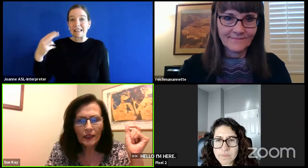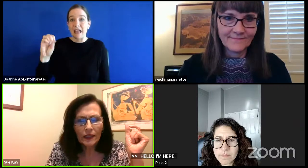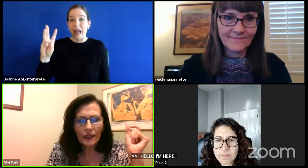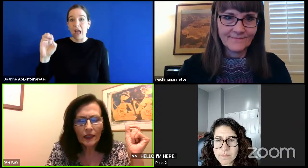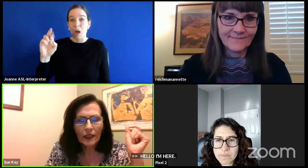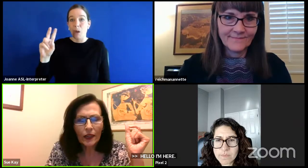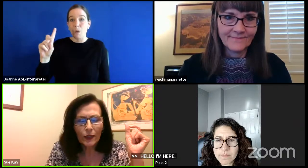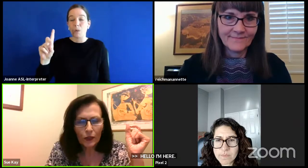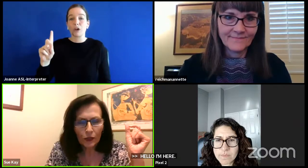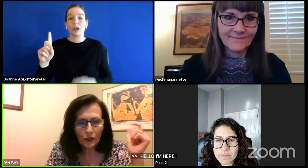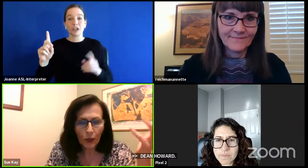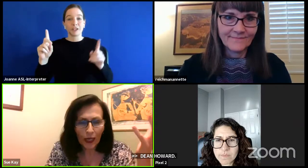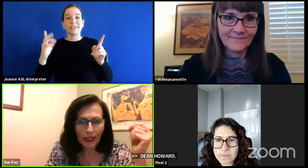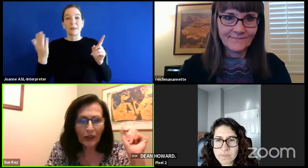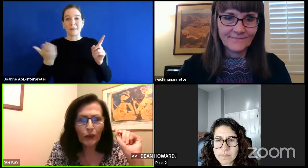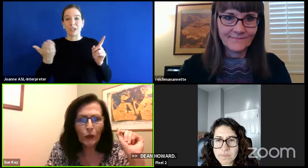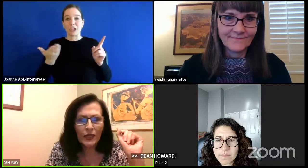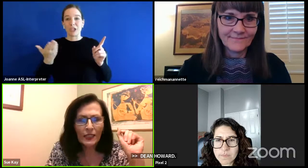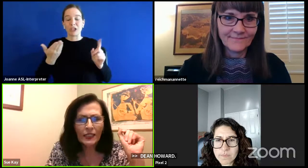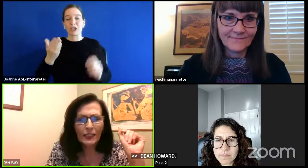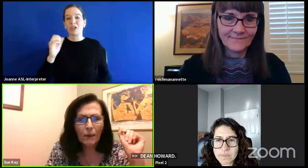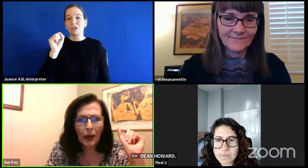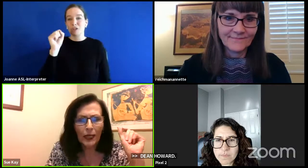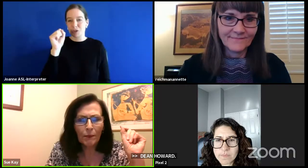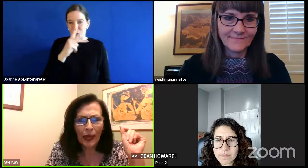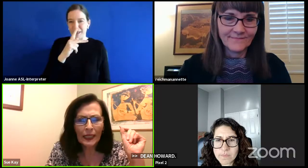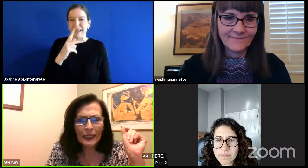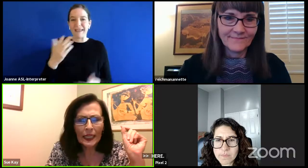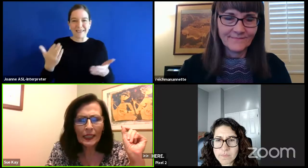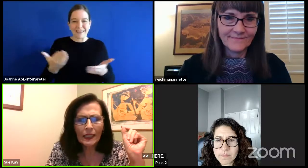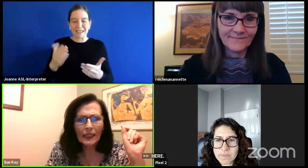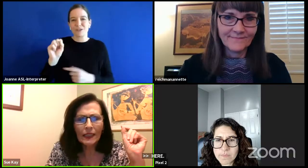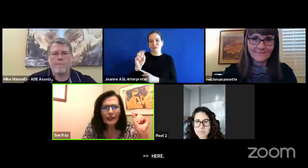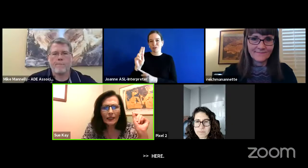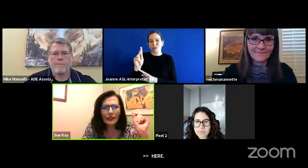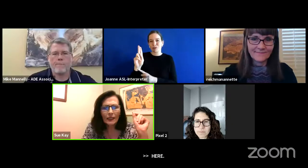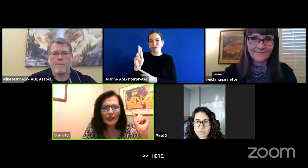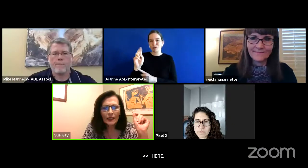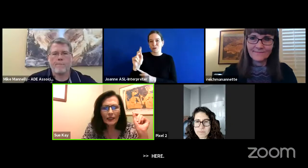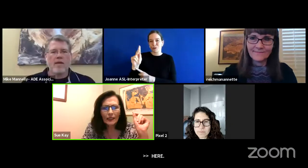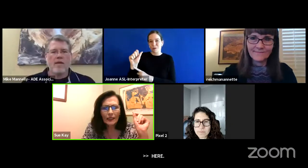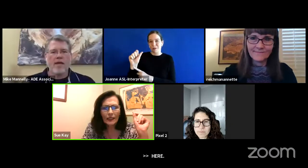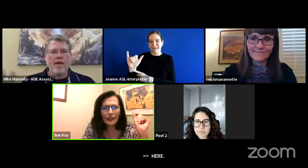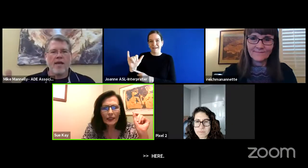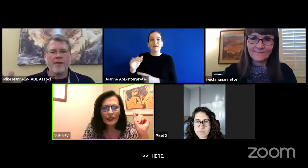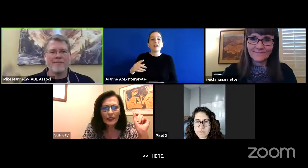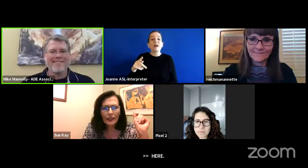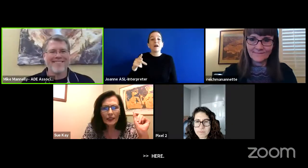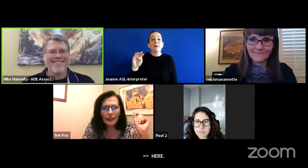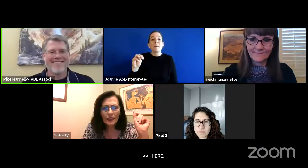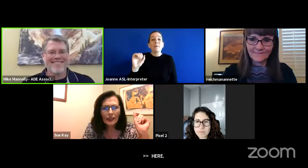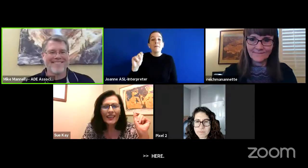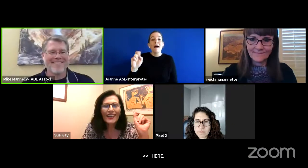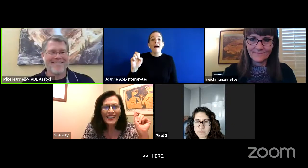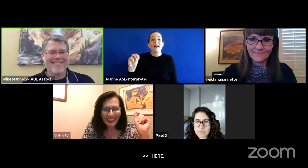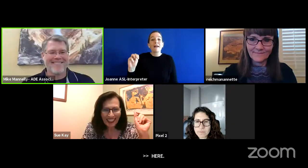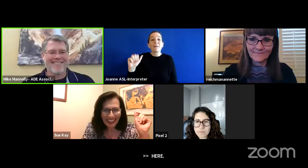sukay knifle present mike mannelly here